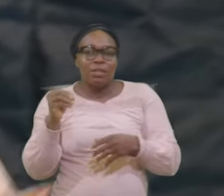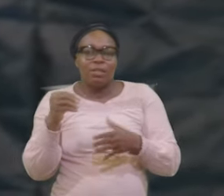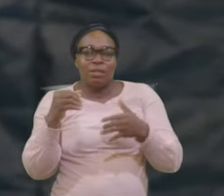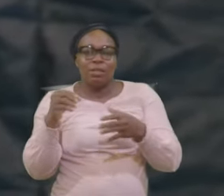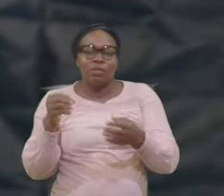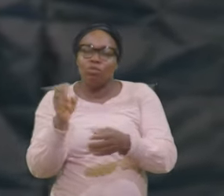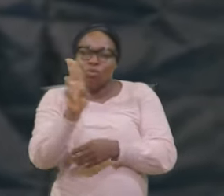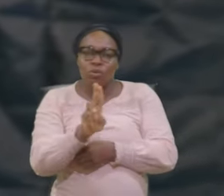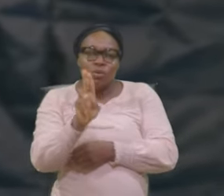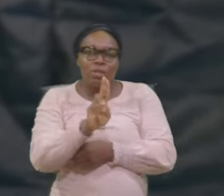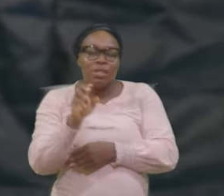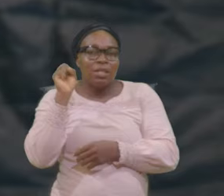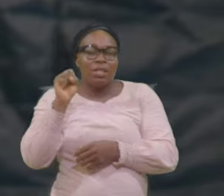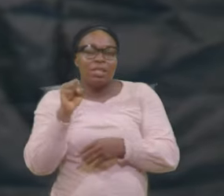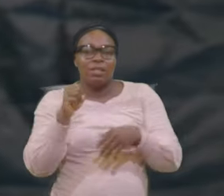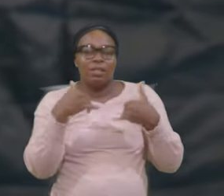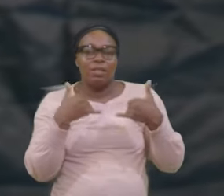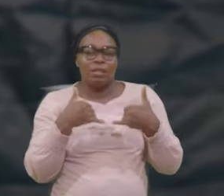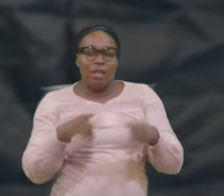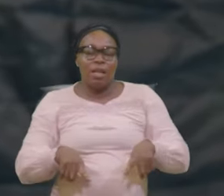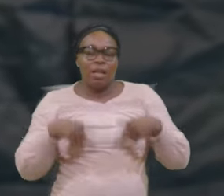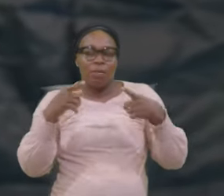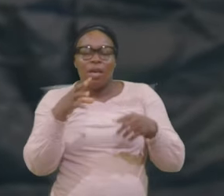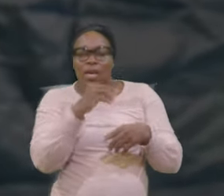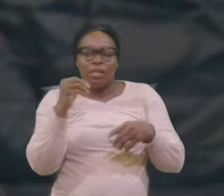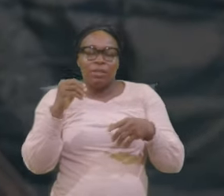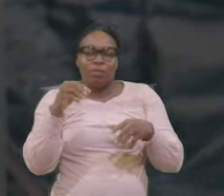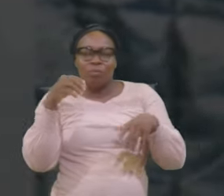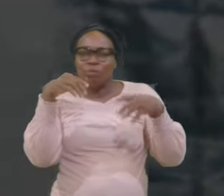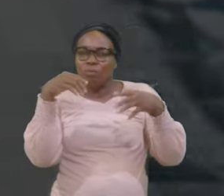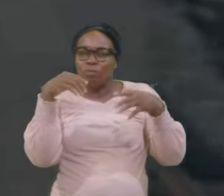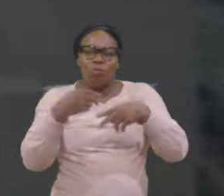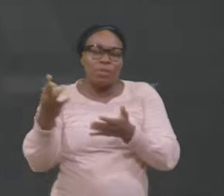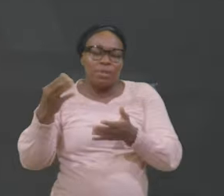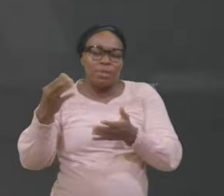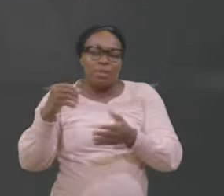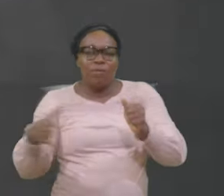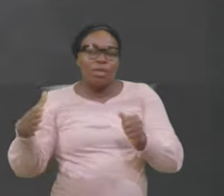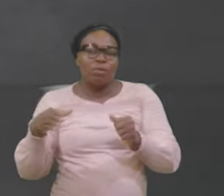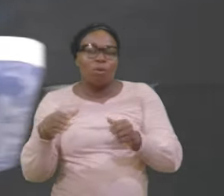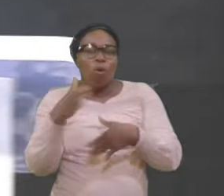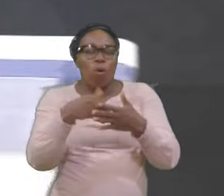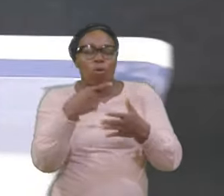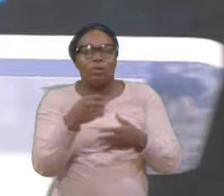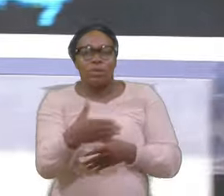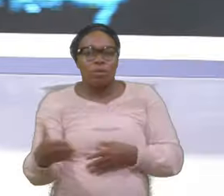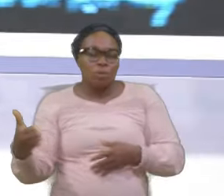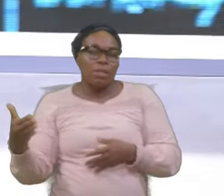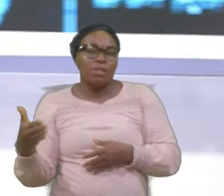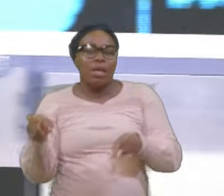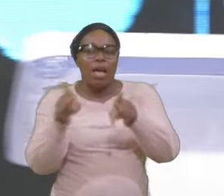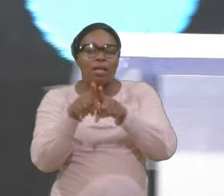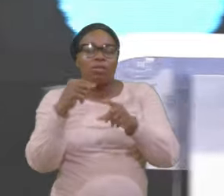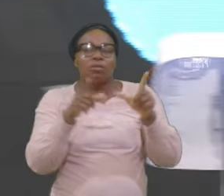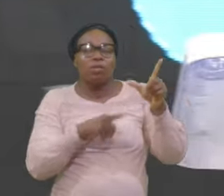lost Everything All his Substance As the Lord has Brought us Into this World And we Are